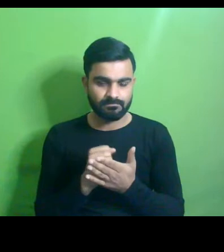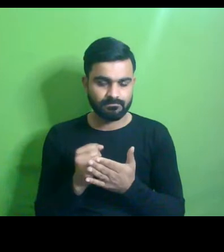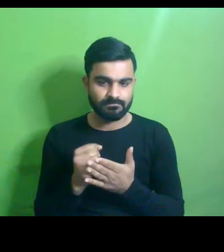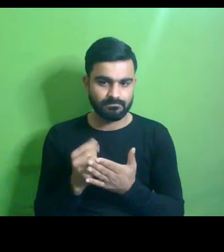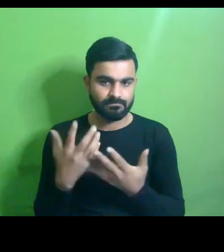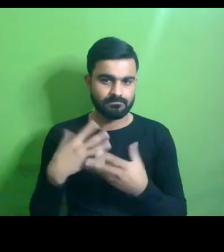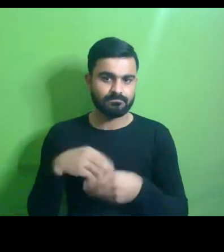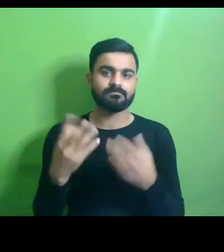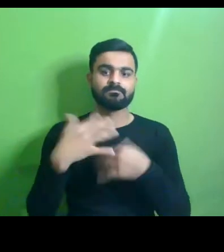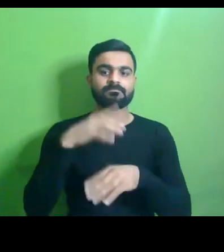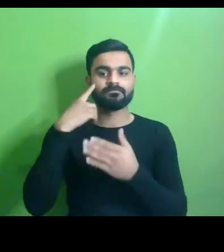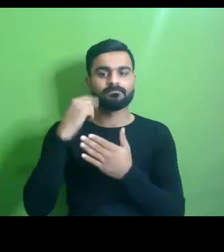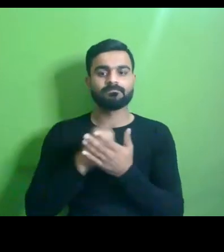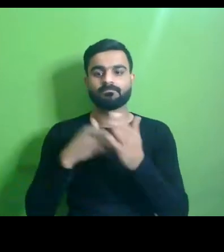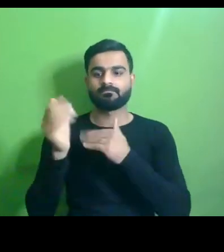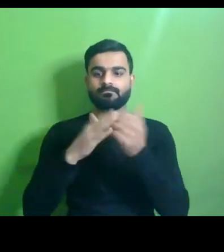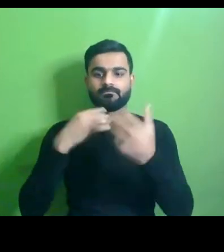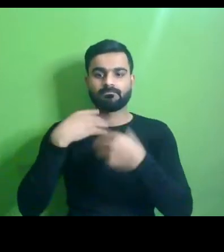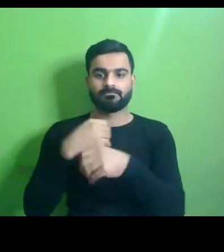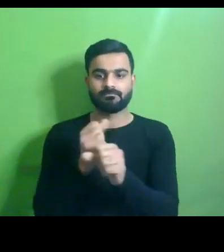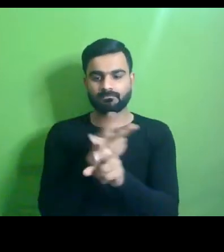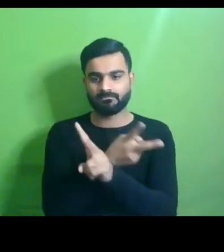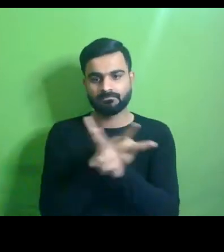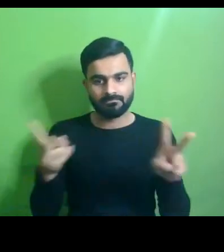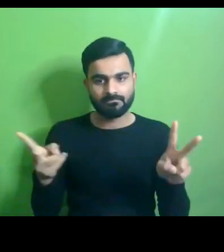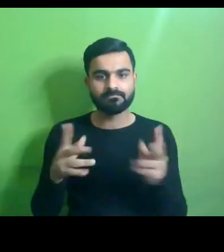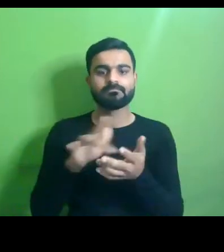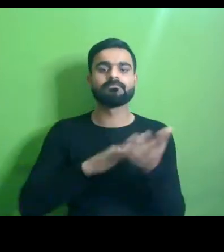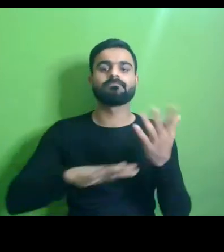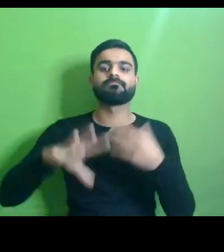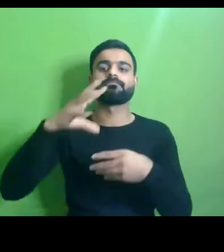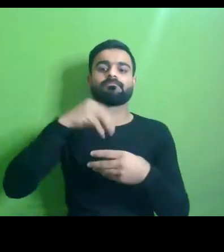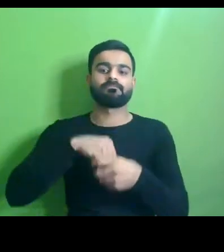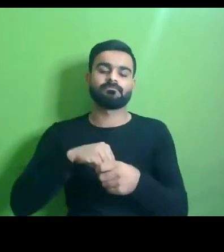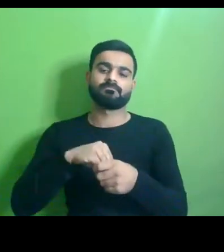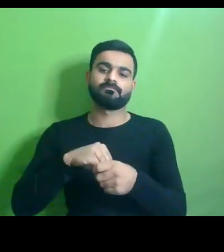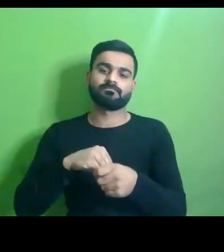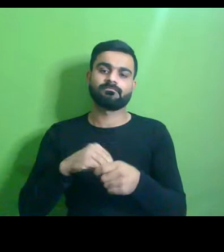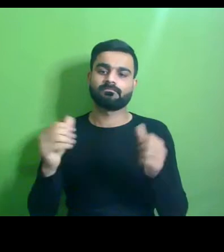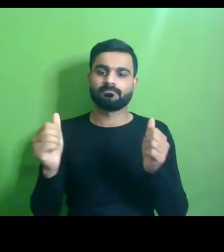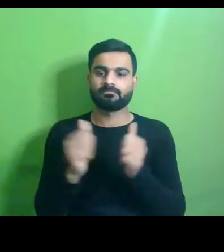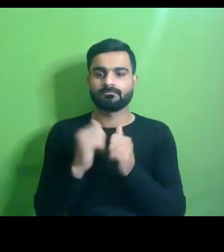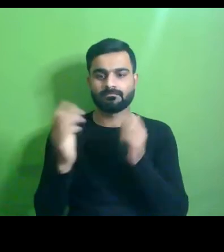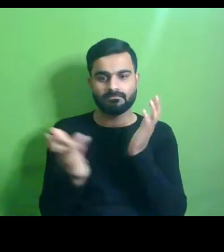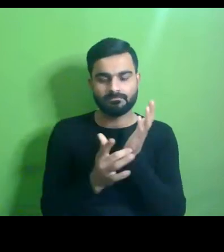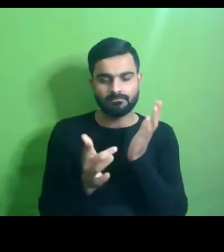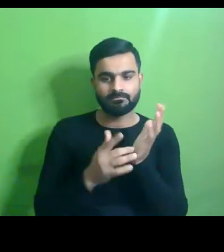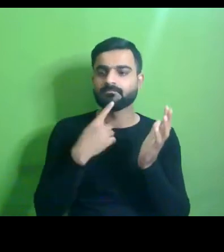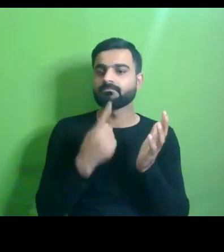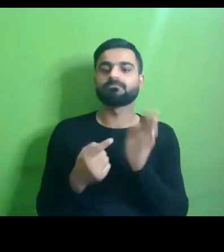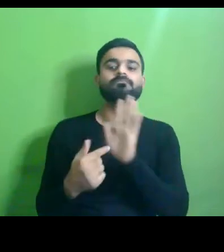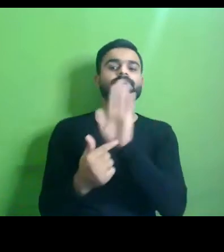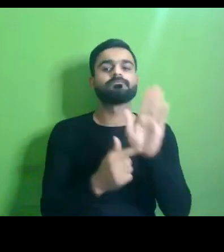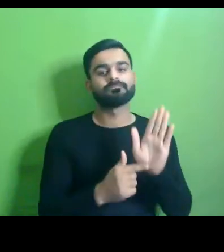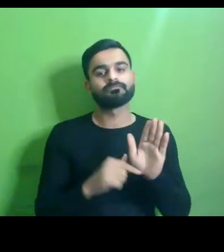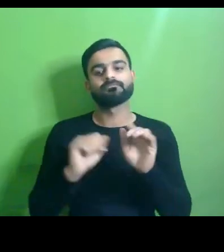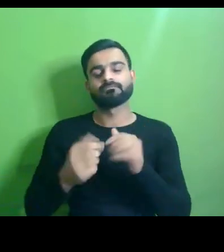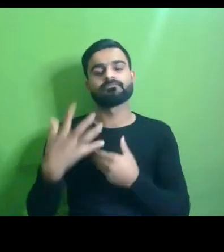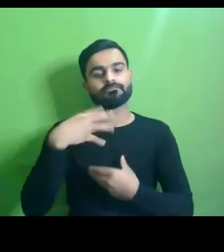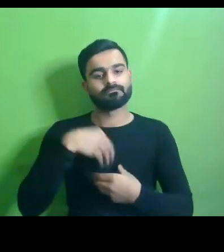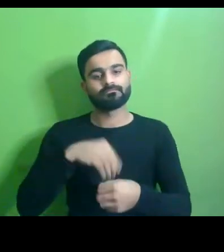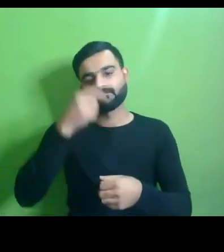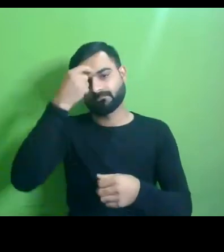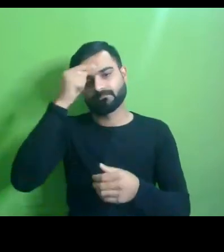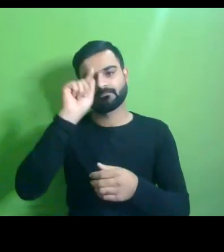or capacity development and awareness building for the various stakeholders involved so along with the technical issues you can also address some of these adaptive issues